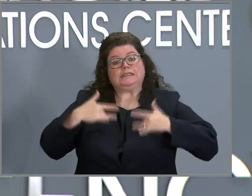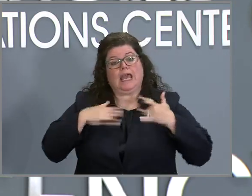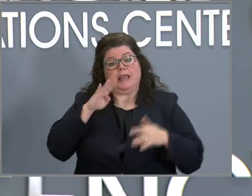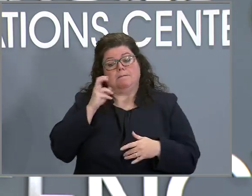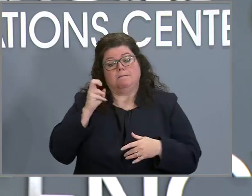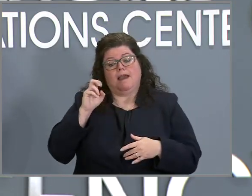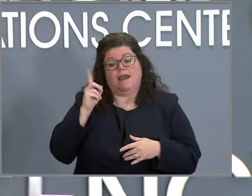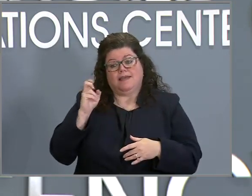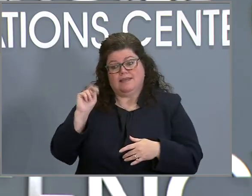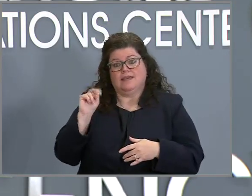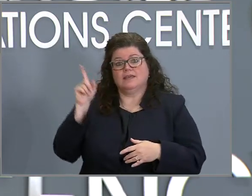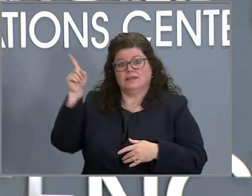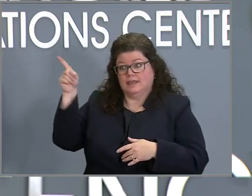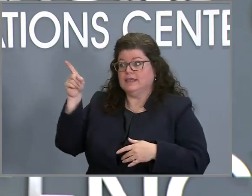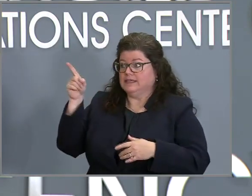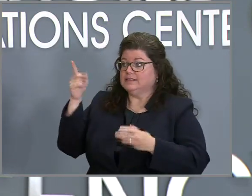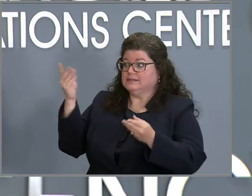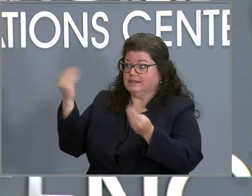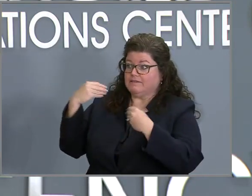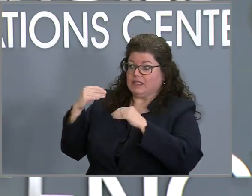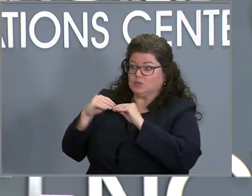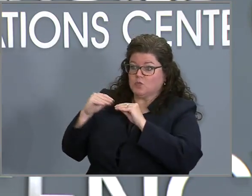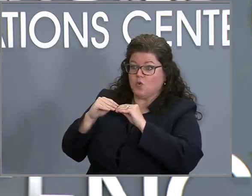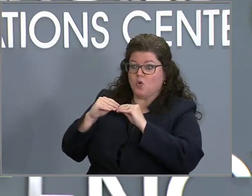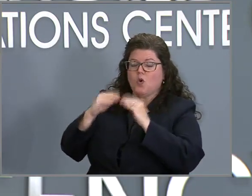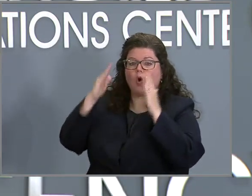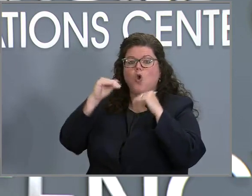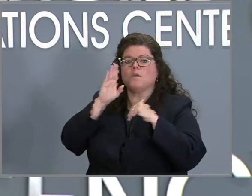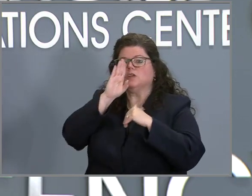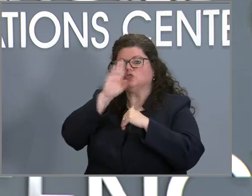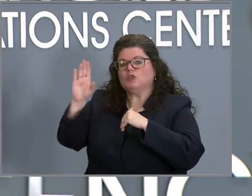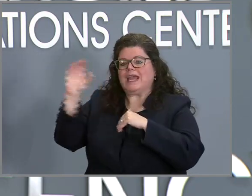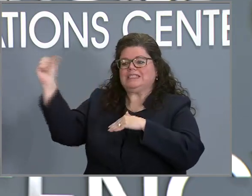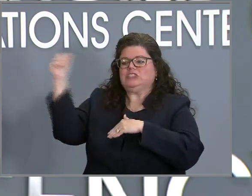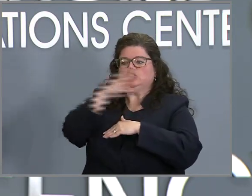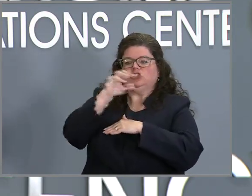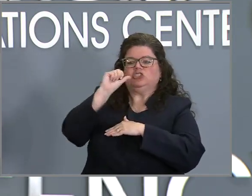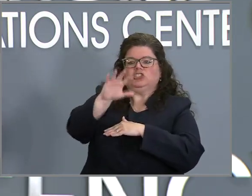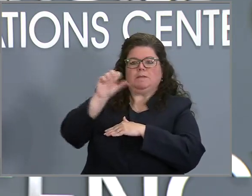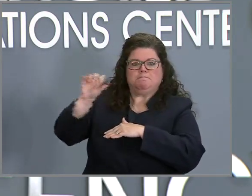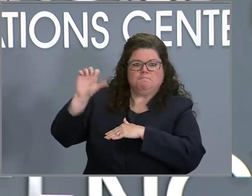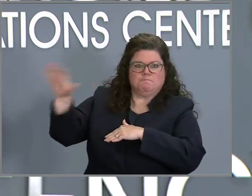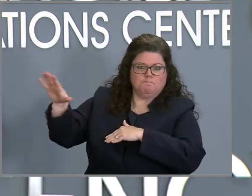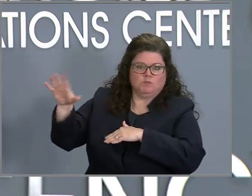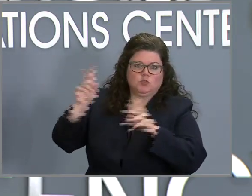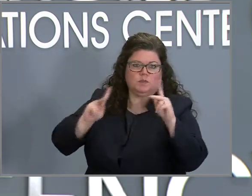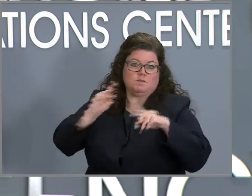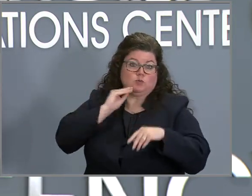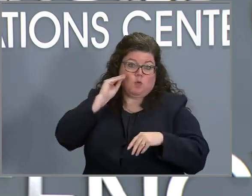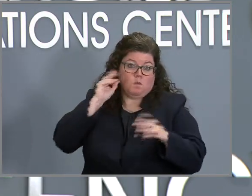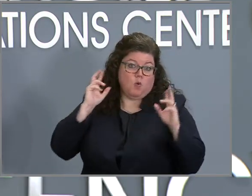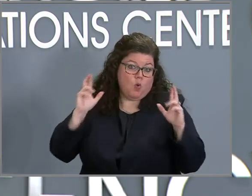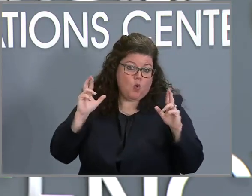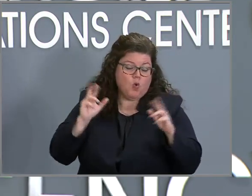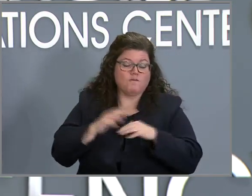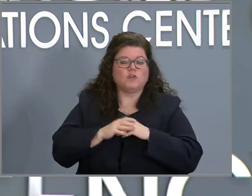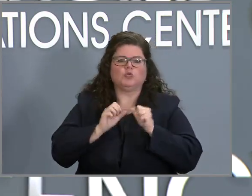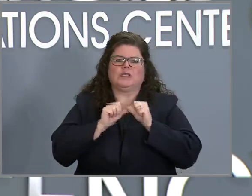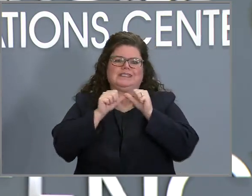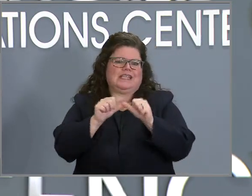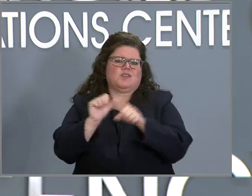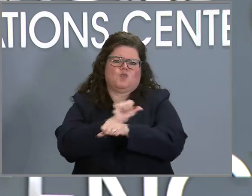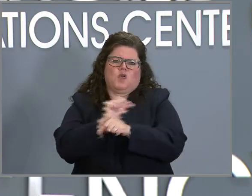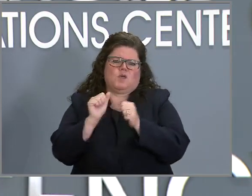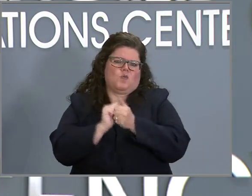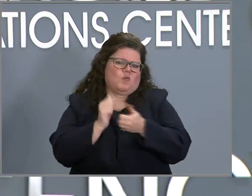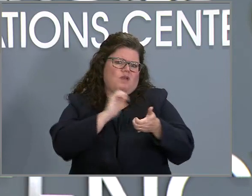create more access to those and potentially directly shipping to folks homes. So we'll continue to really do everything possible work with all of our